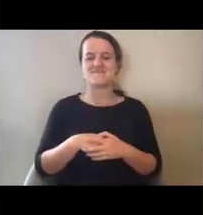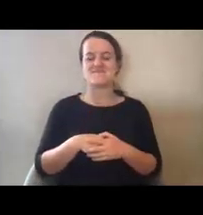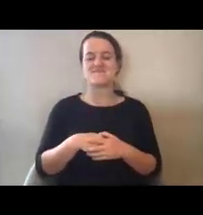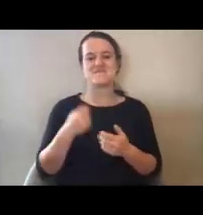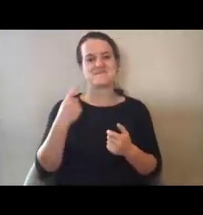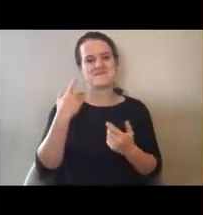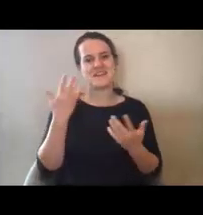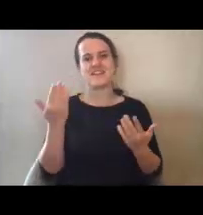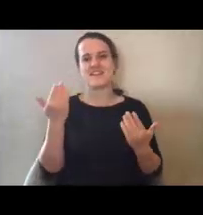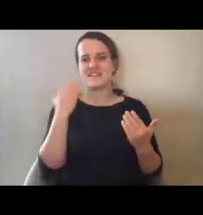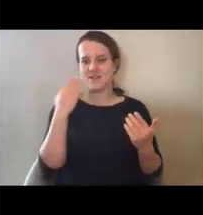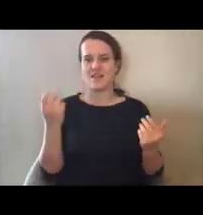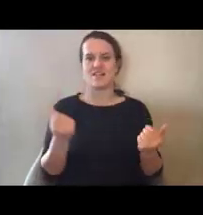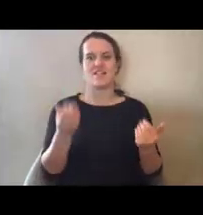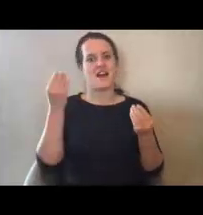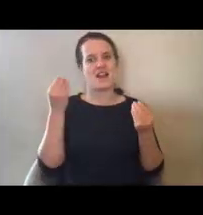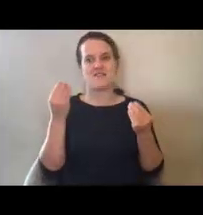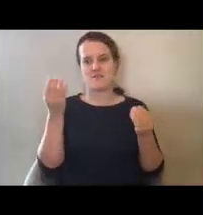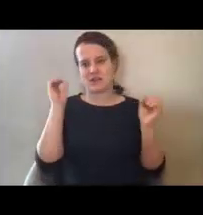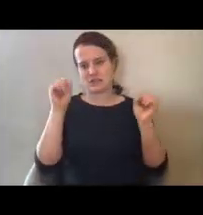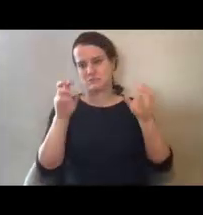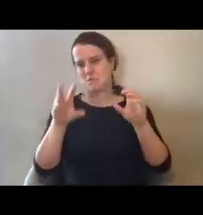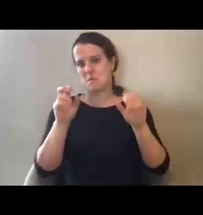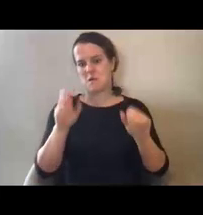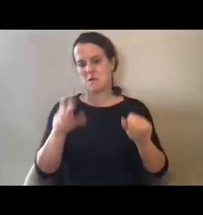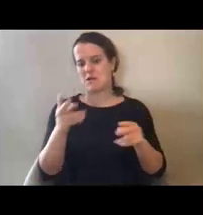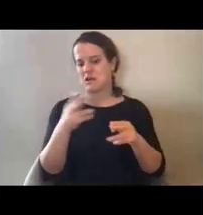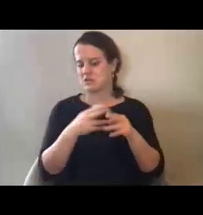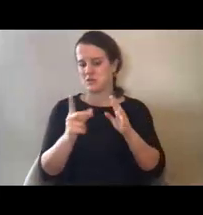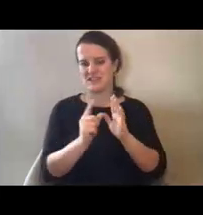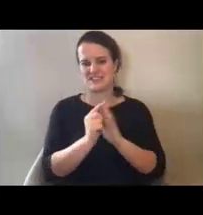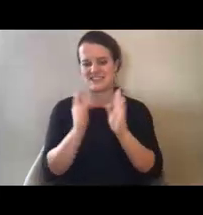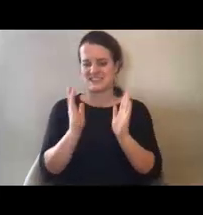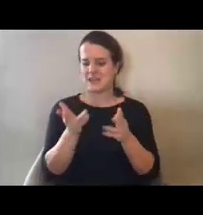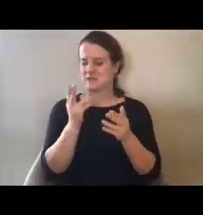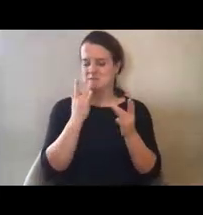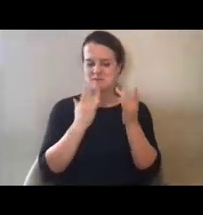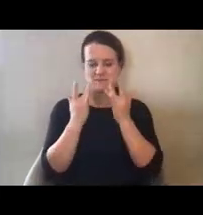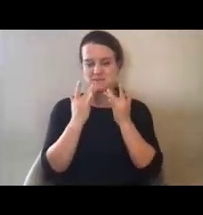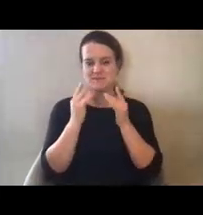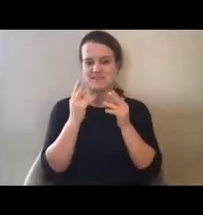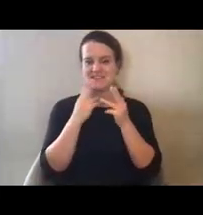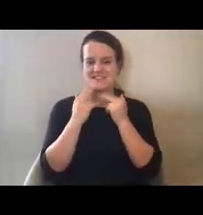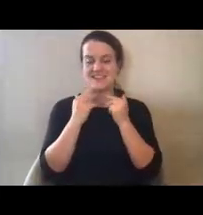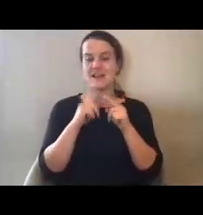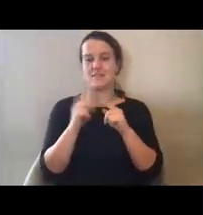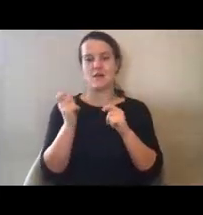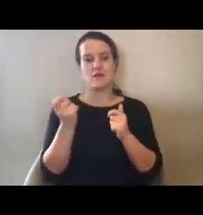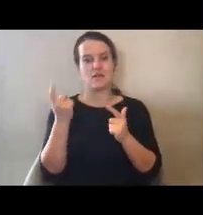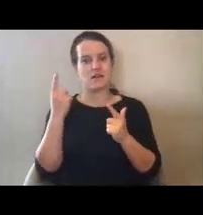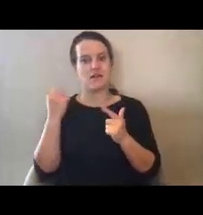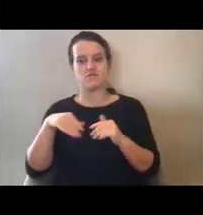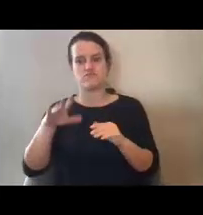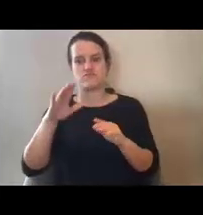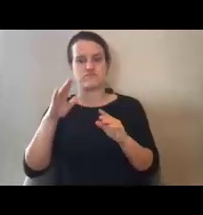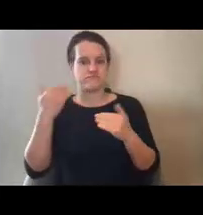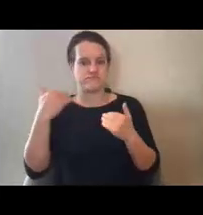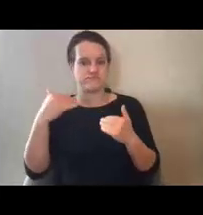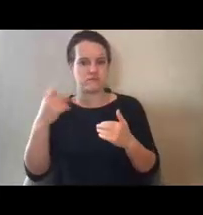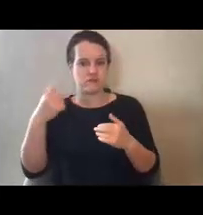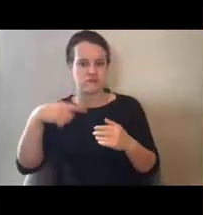shared in a short amount of time when all of you and all of us have a significant amount of